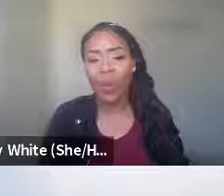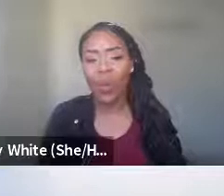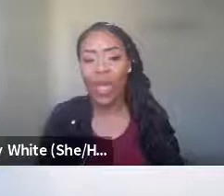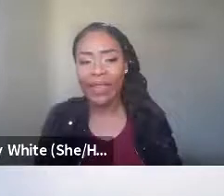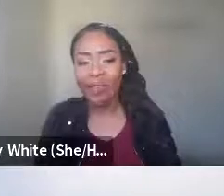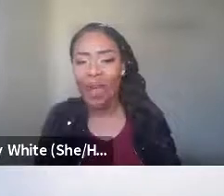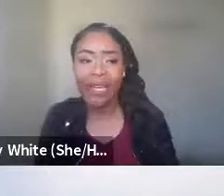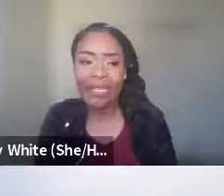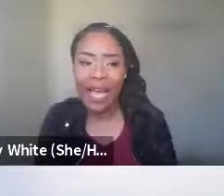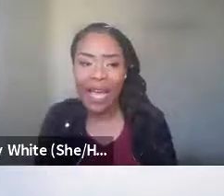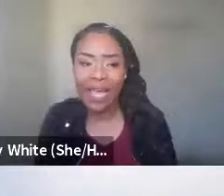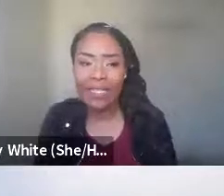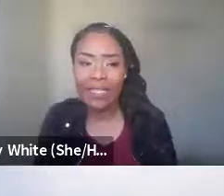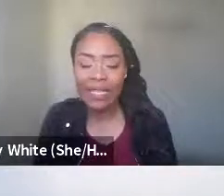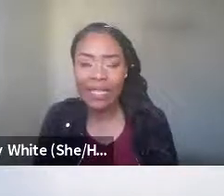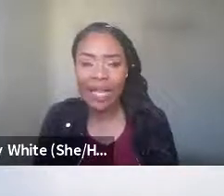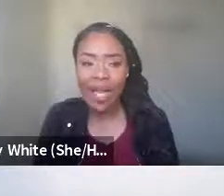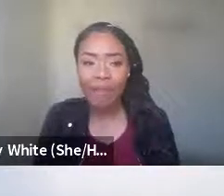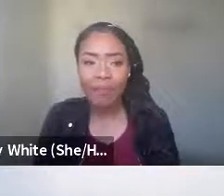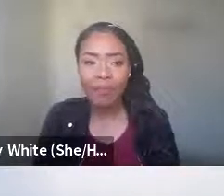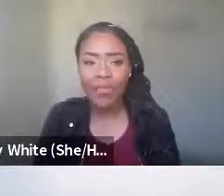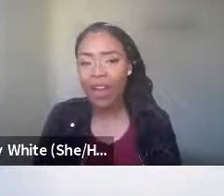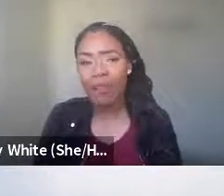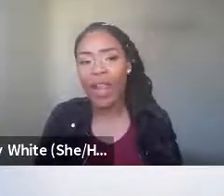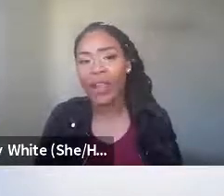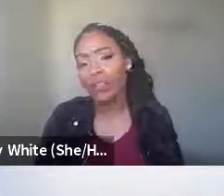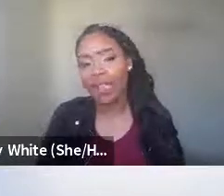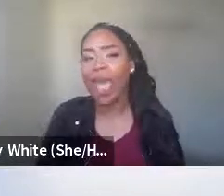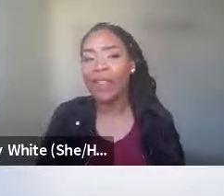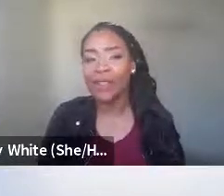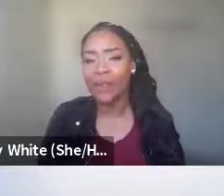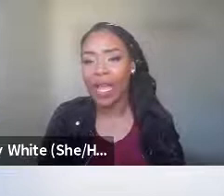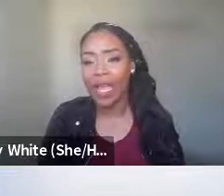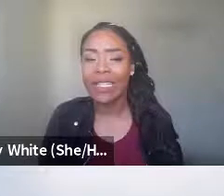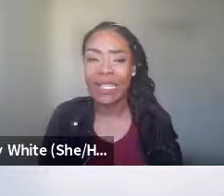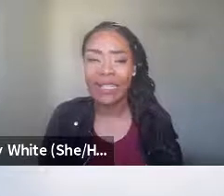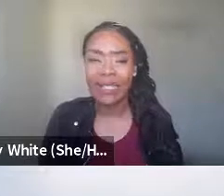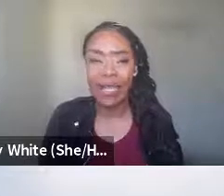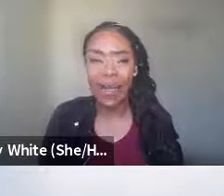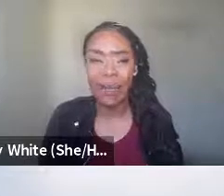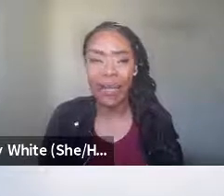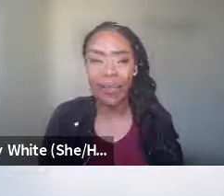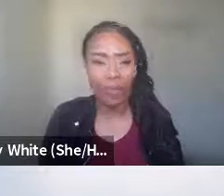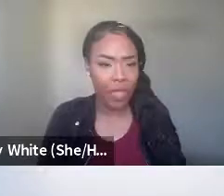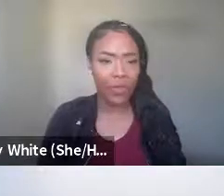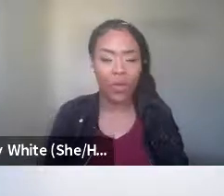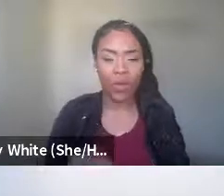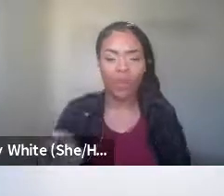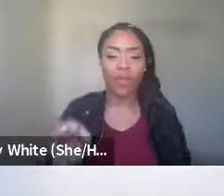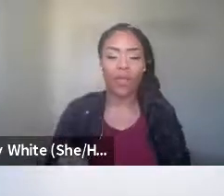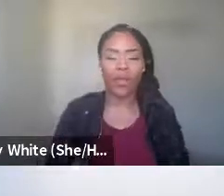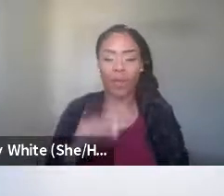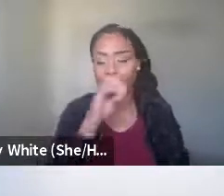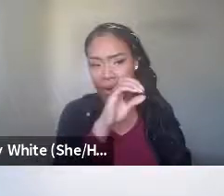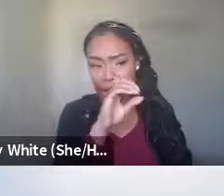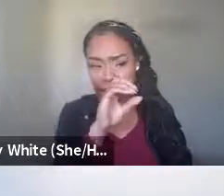There's some on weight and body size. There are regularly adding to those IITs. And if you know,